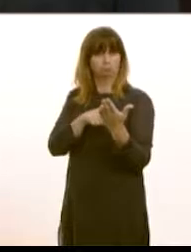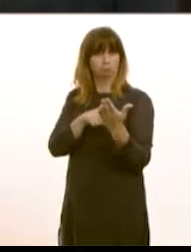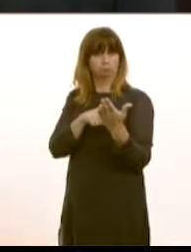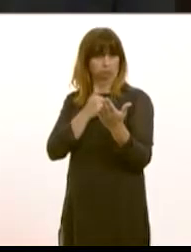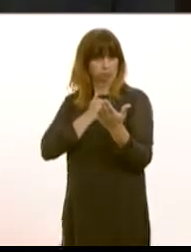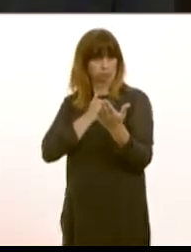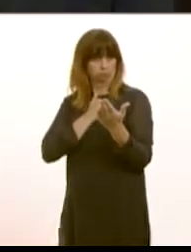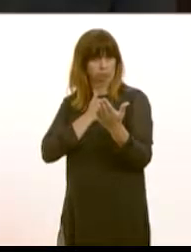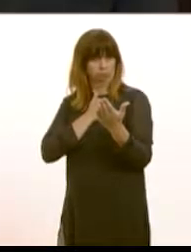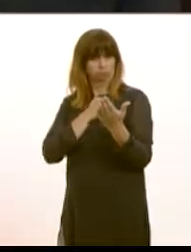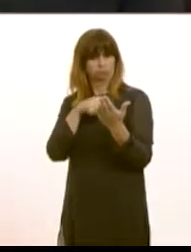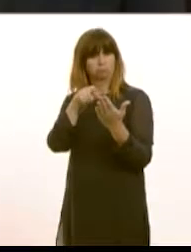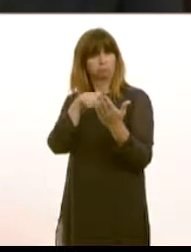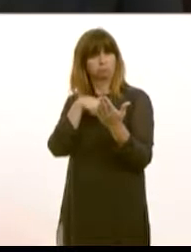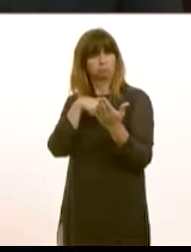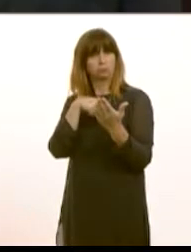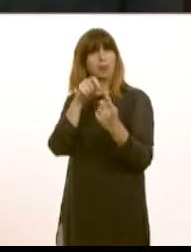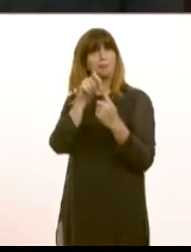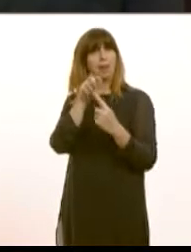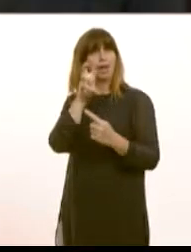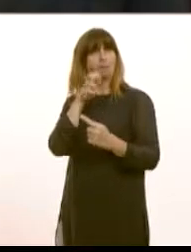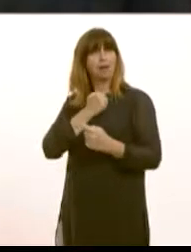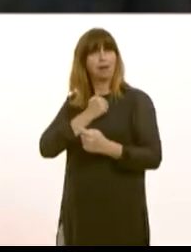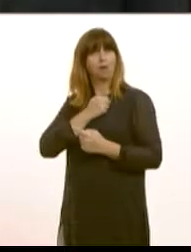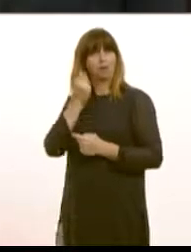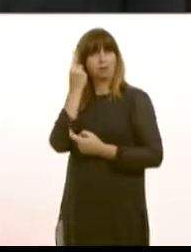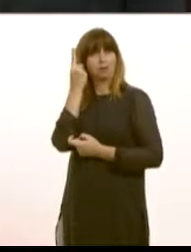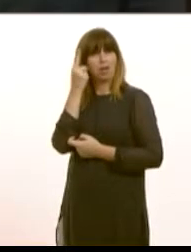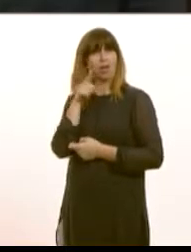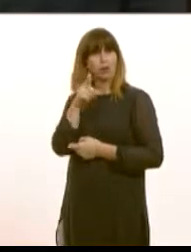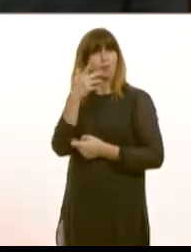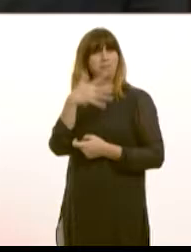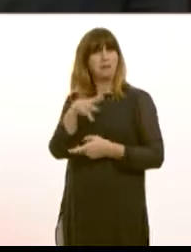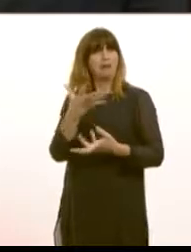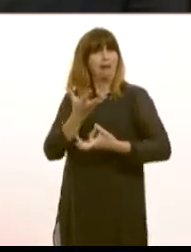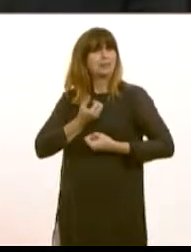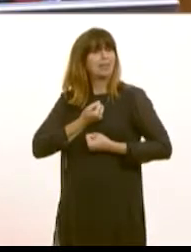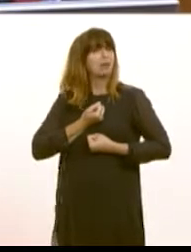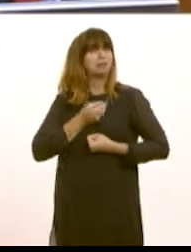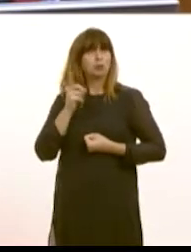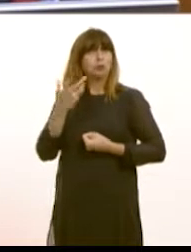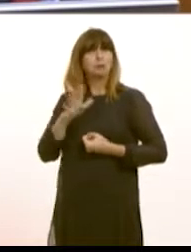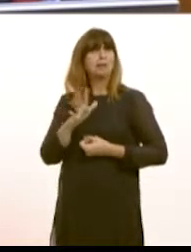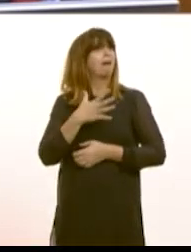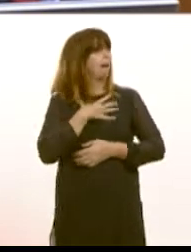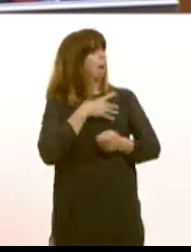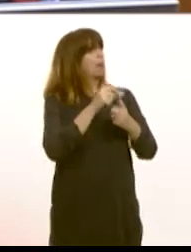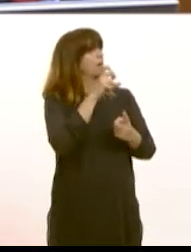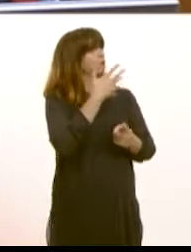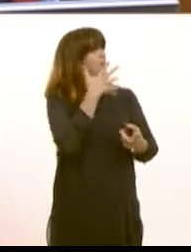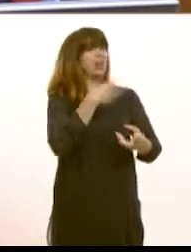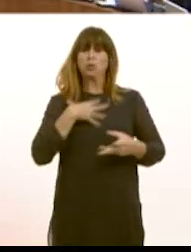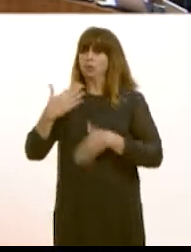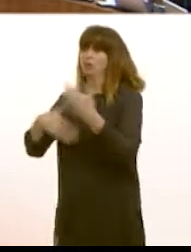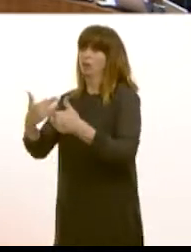understood correctly, be Plaid Cymru ideas that you have taken on board. I wonder whether you would like to give us information